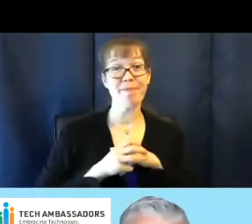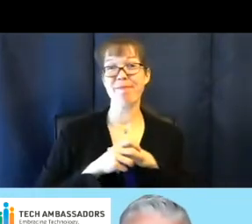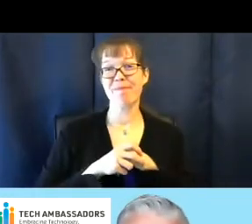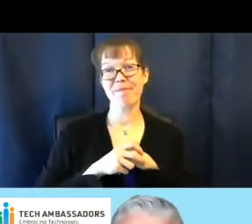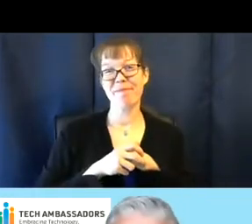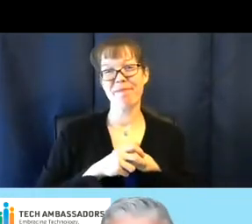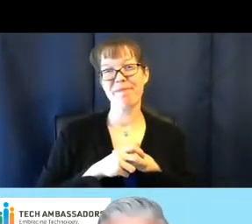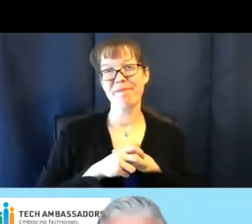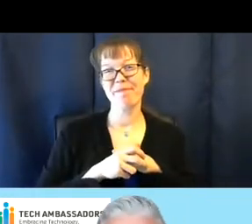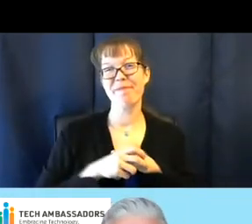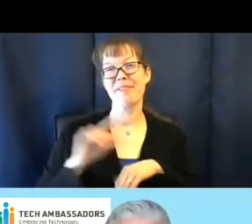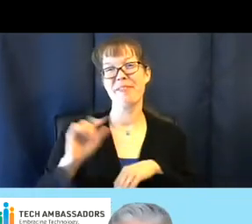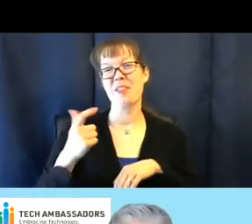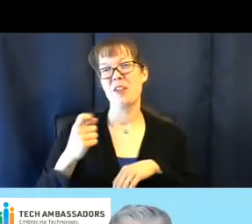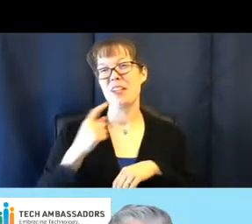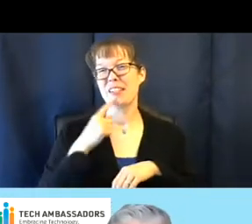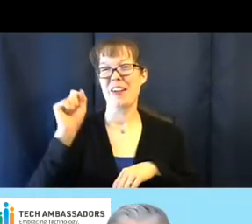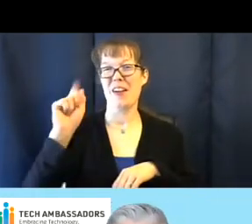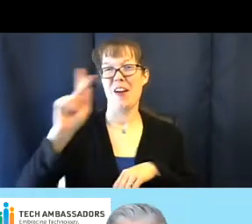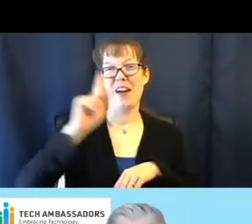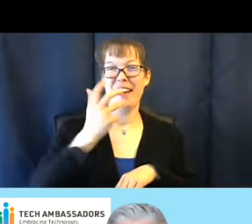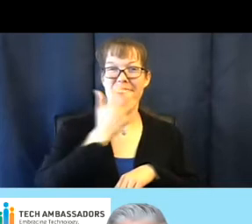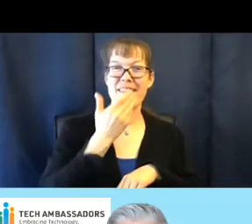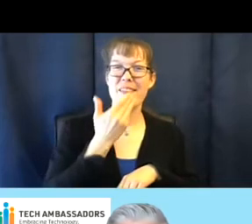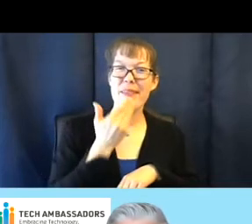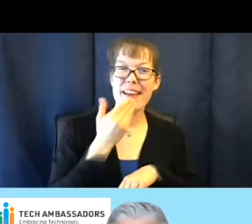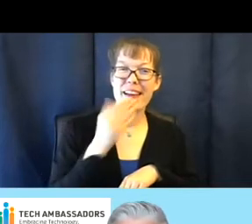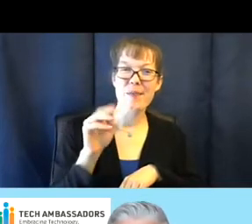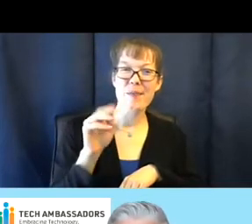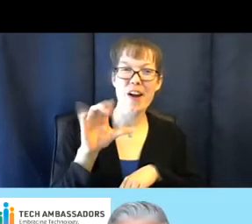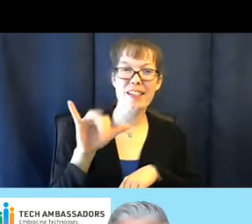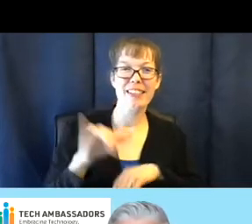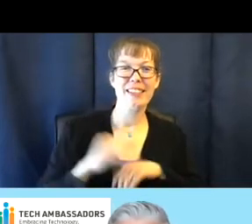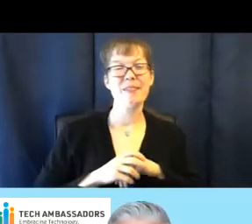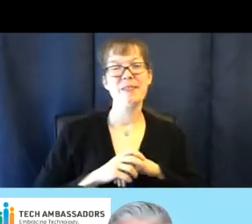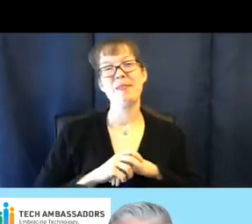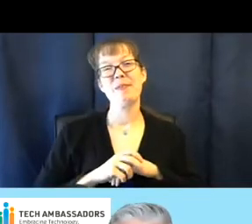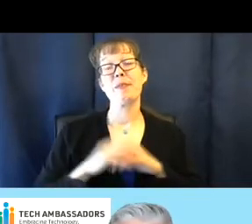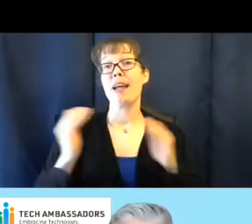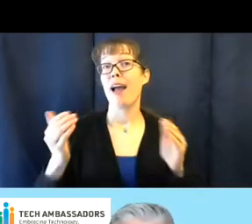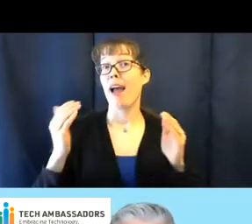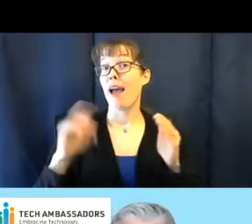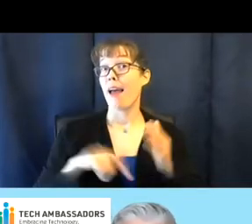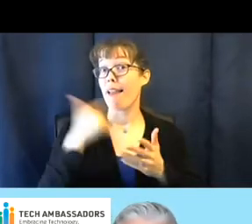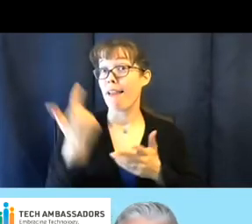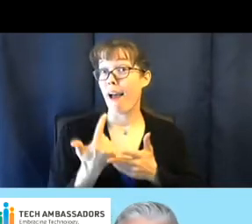All right. Awesome. Thank you, Marcy. Next up,